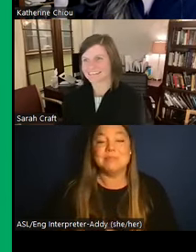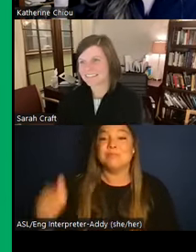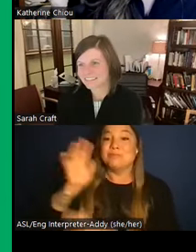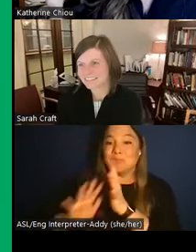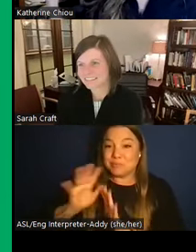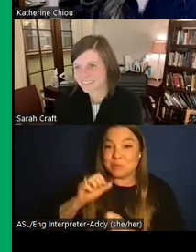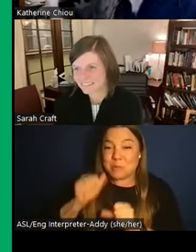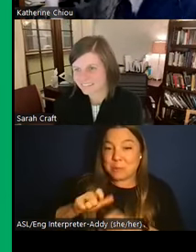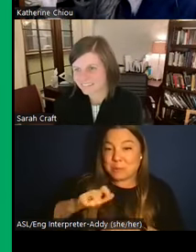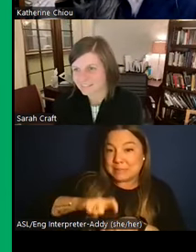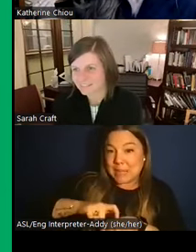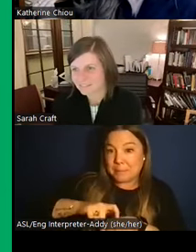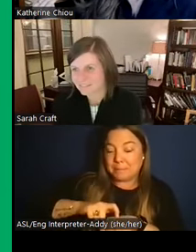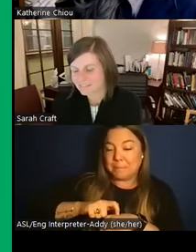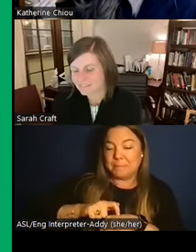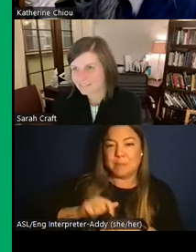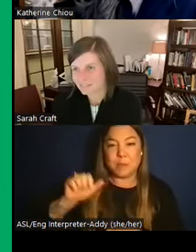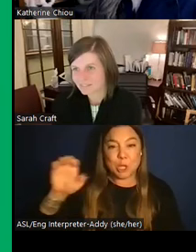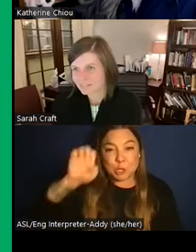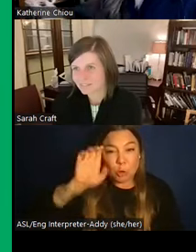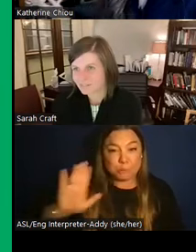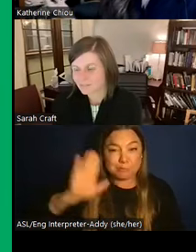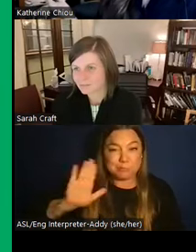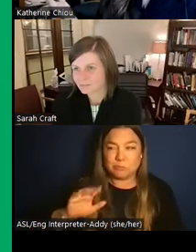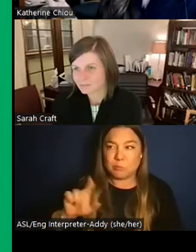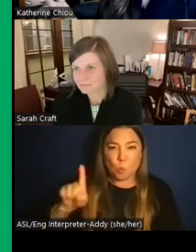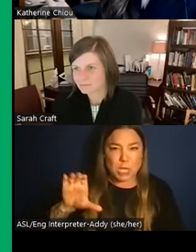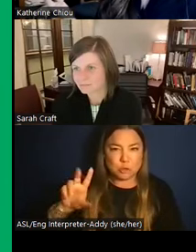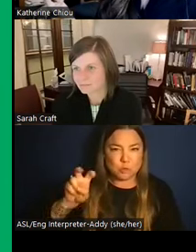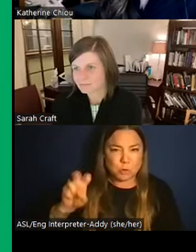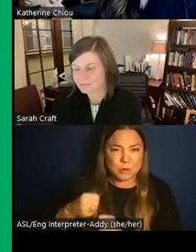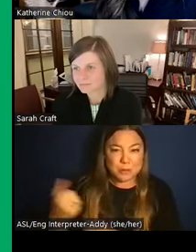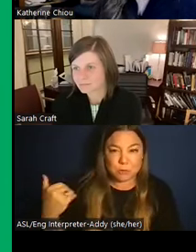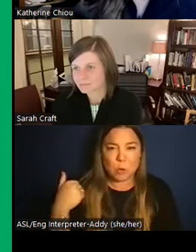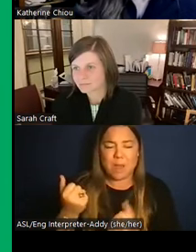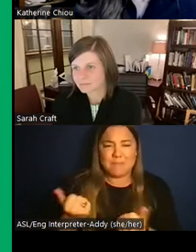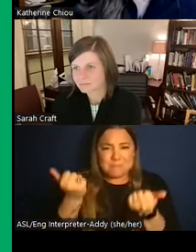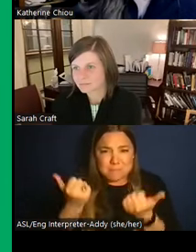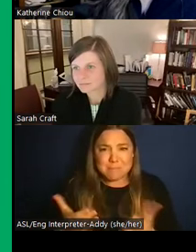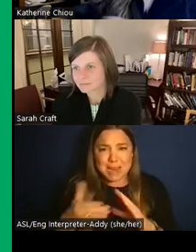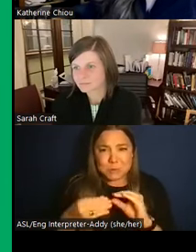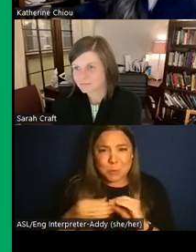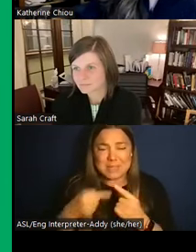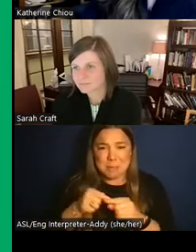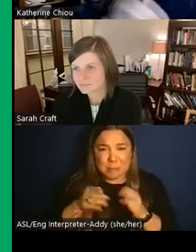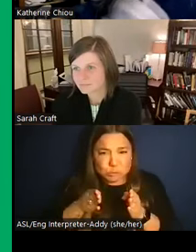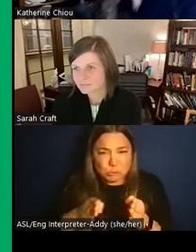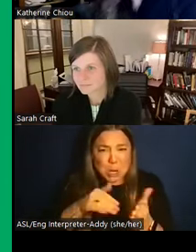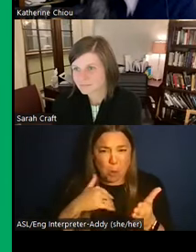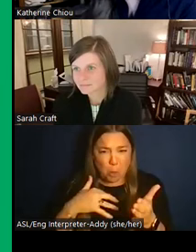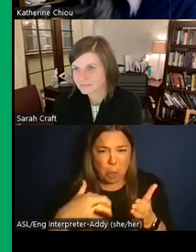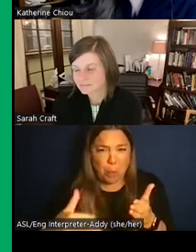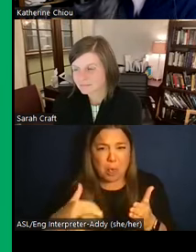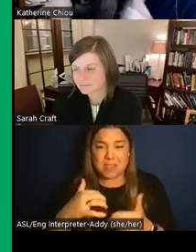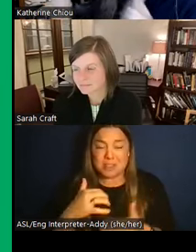in Europe, just a few centuries ago, there's so many accounts of just like how dirty streets were where people would like throw